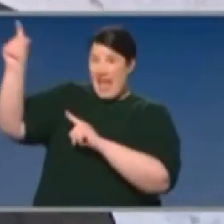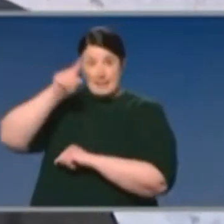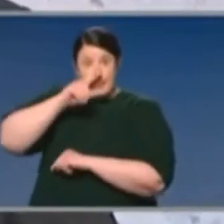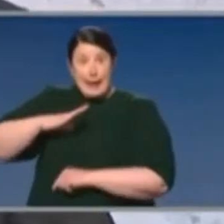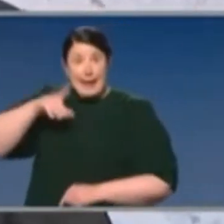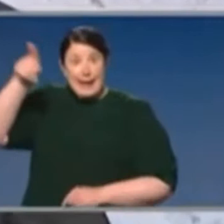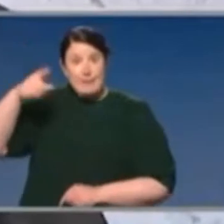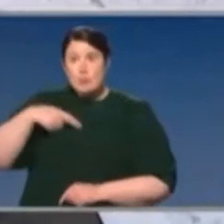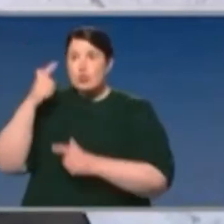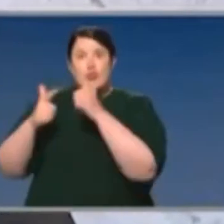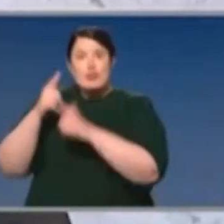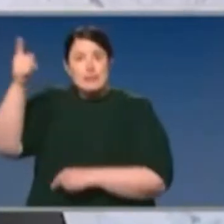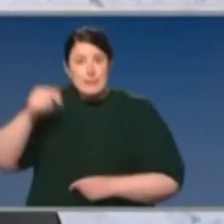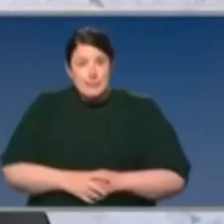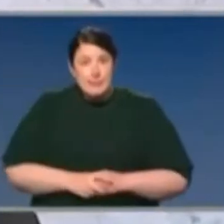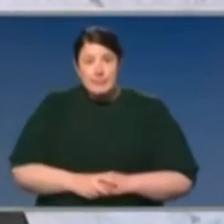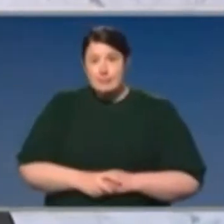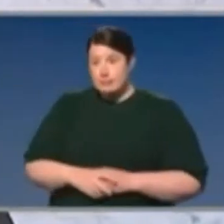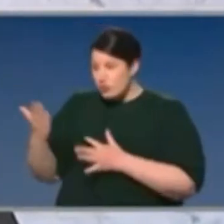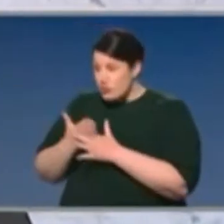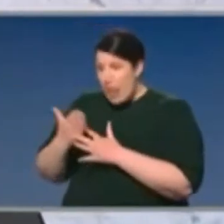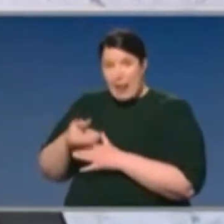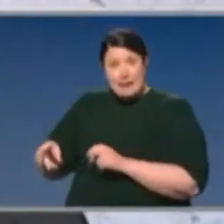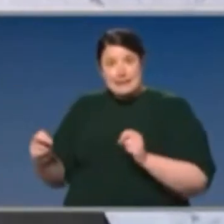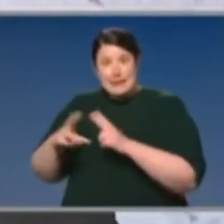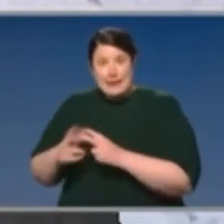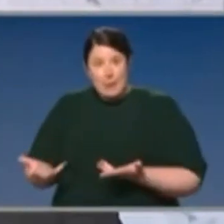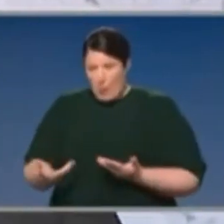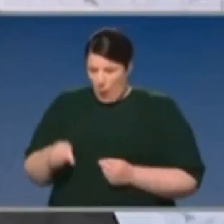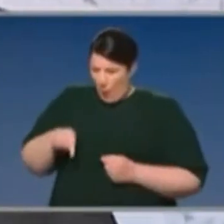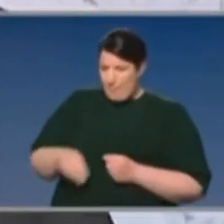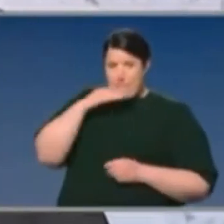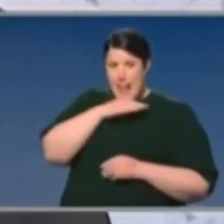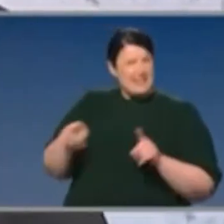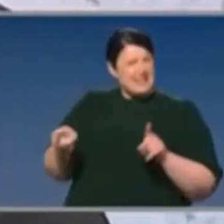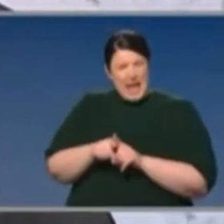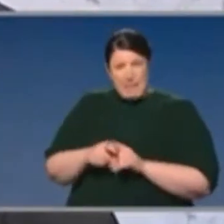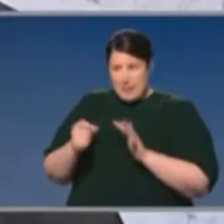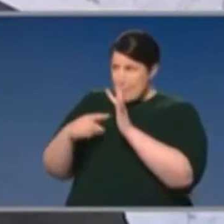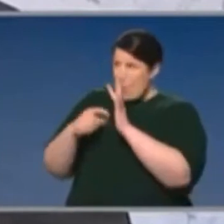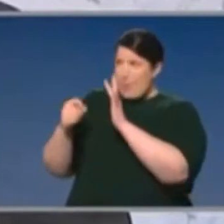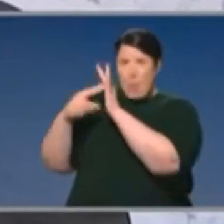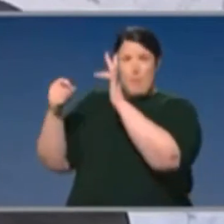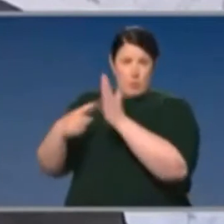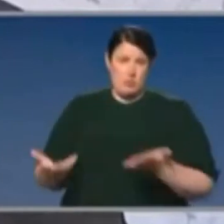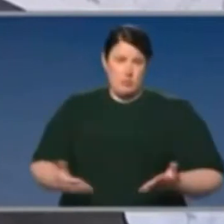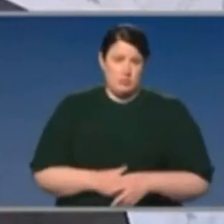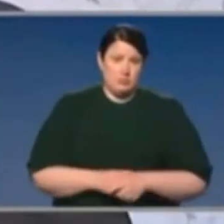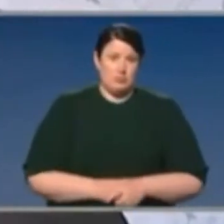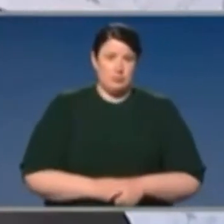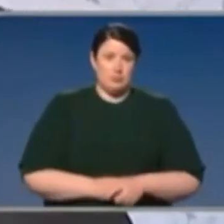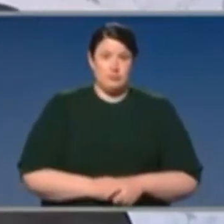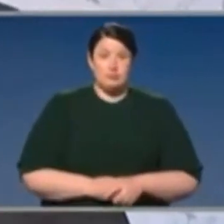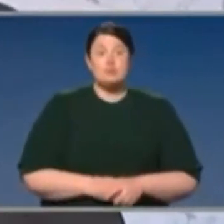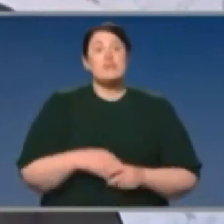is, as it is in Cronulla or indeed in anywhere else in Melbourne or Western Australia. Different states will draw on